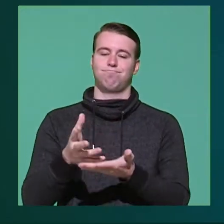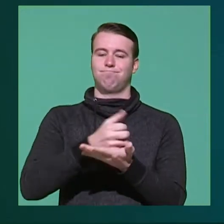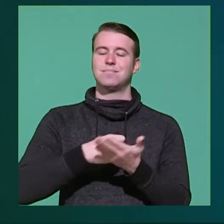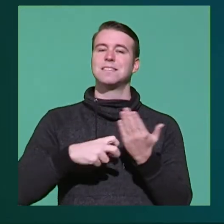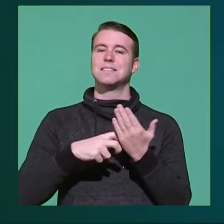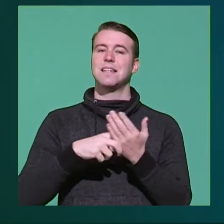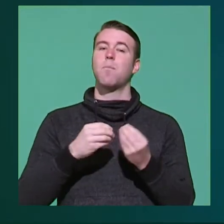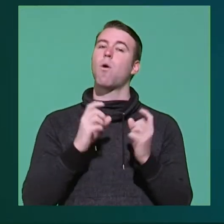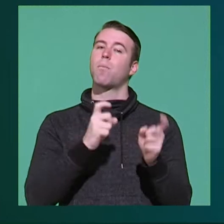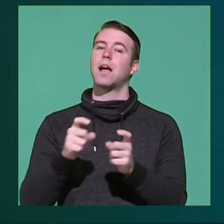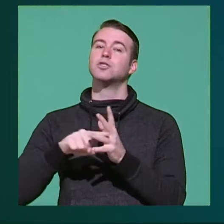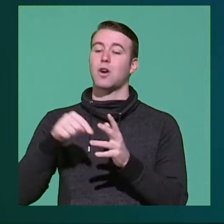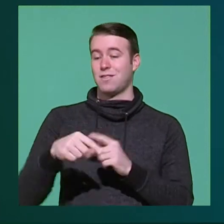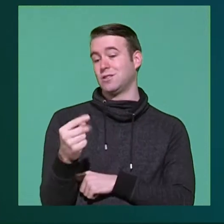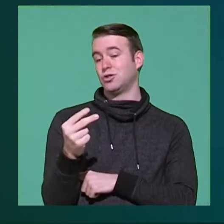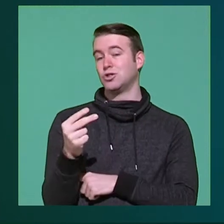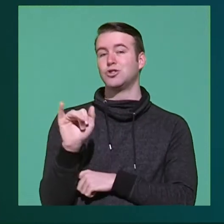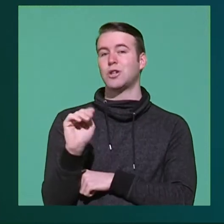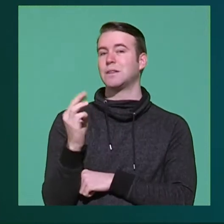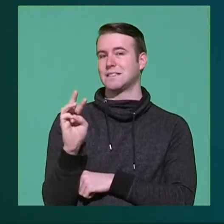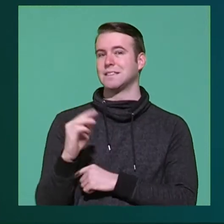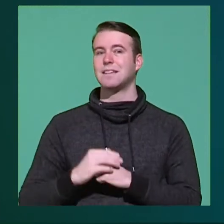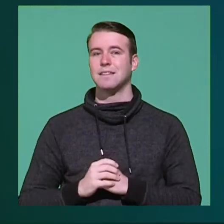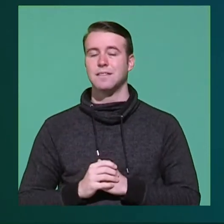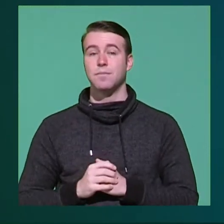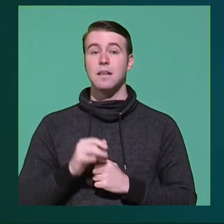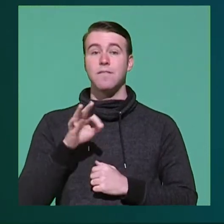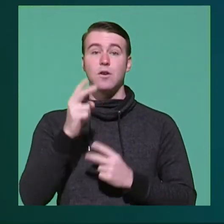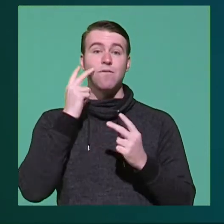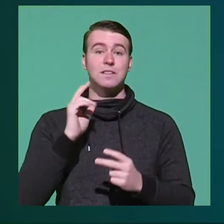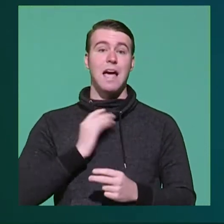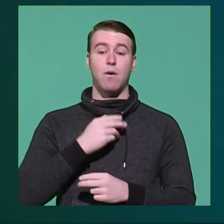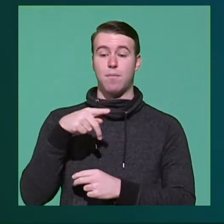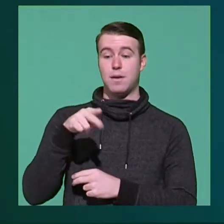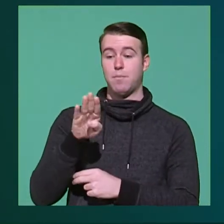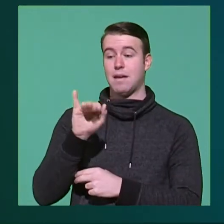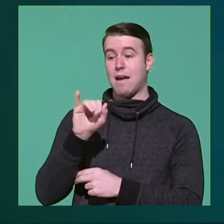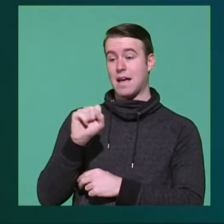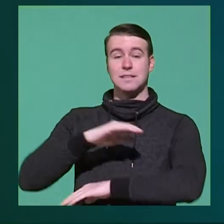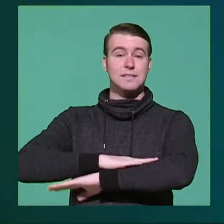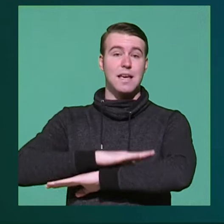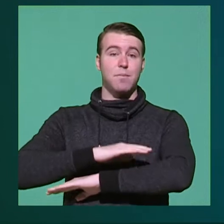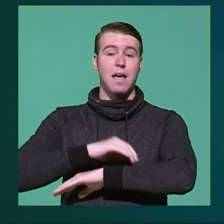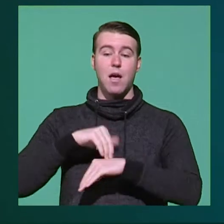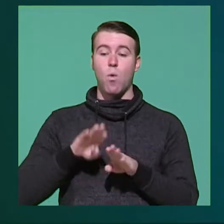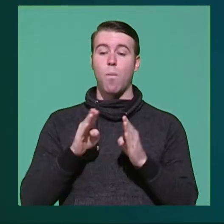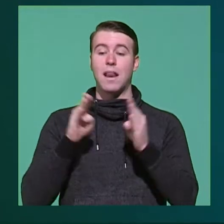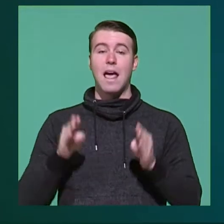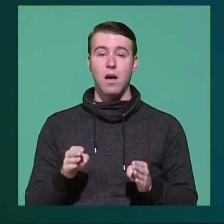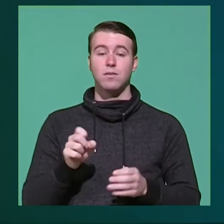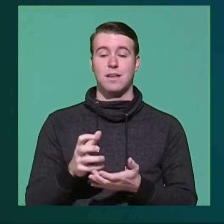and giving out more prizes beginning this Thursday, January 16th. If you visit our PBIS table at Open House,